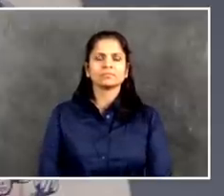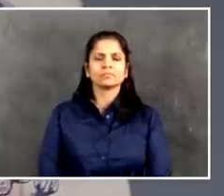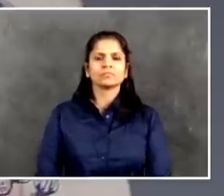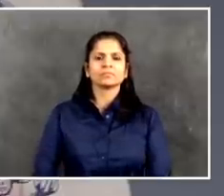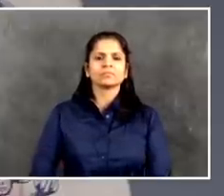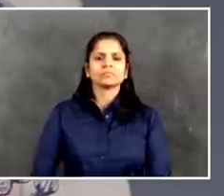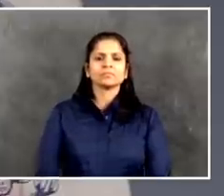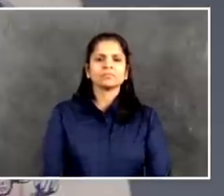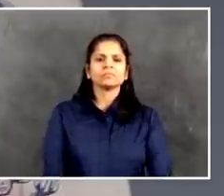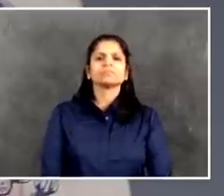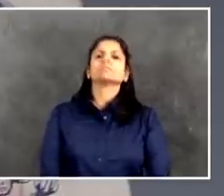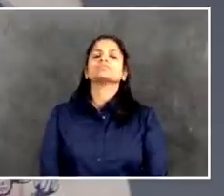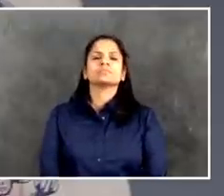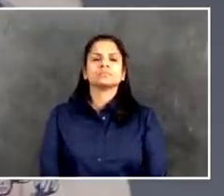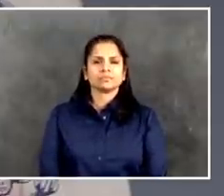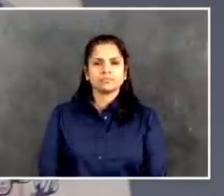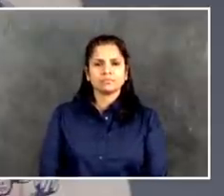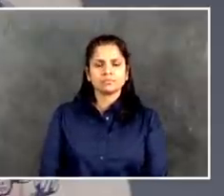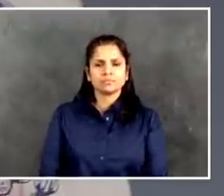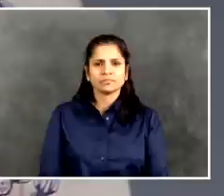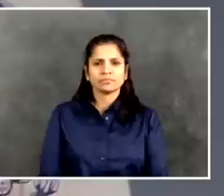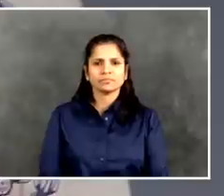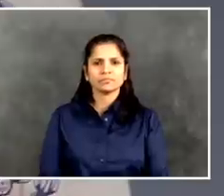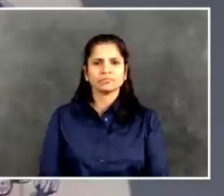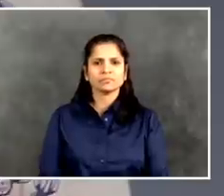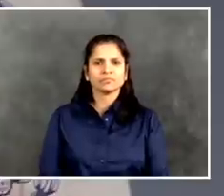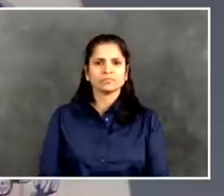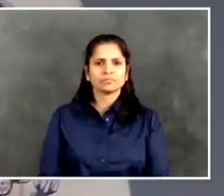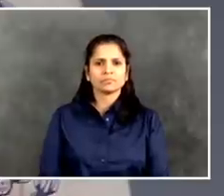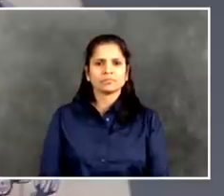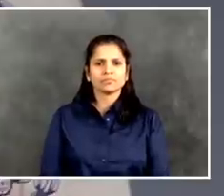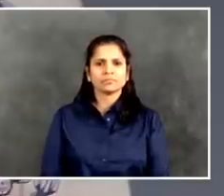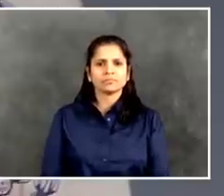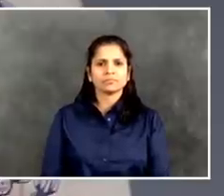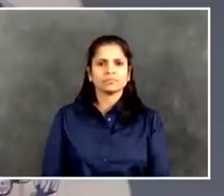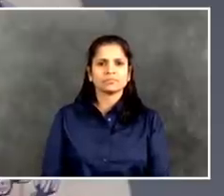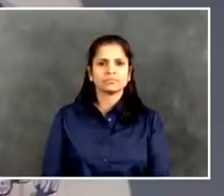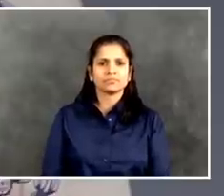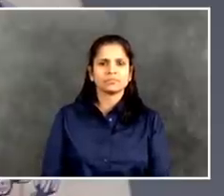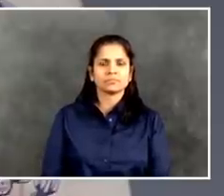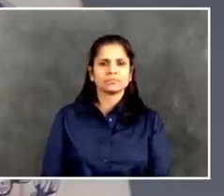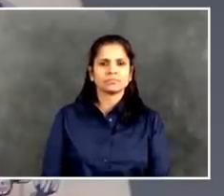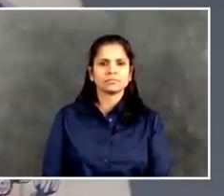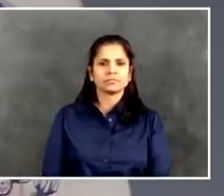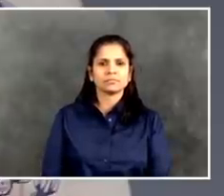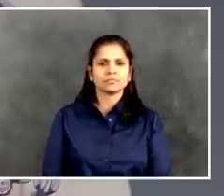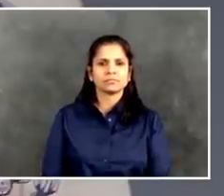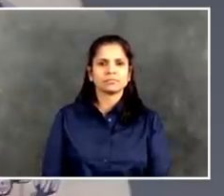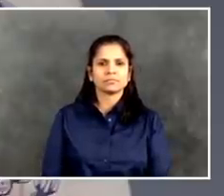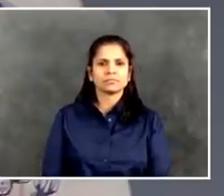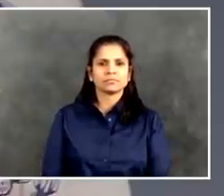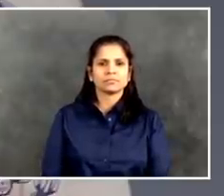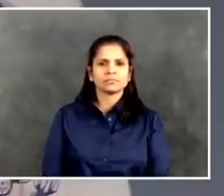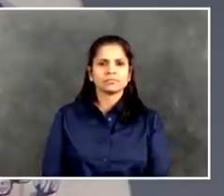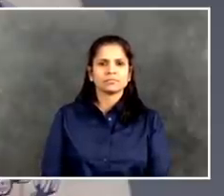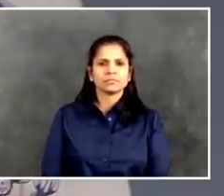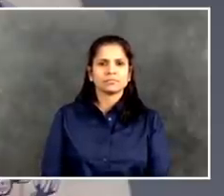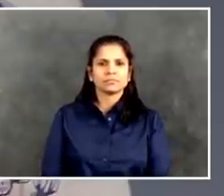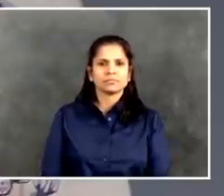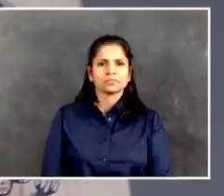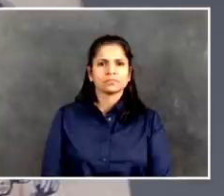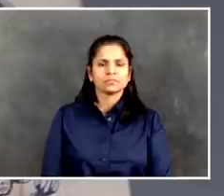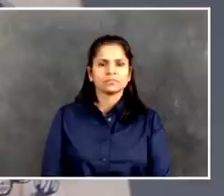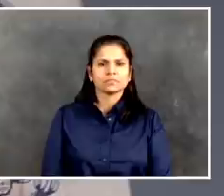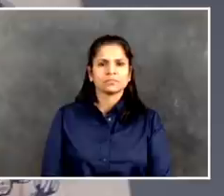These numbers are the end of this story. But step by